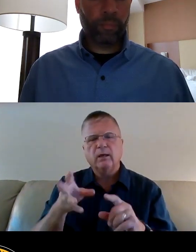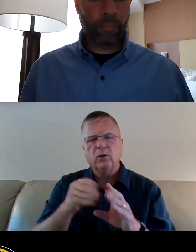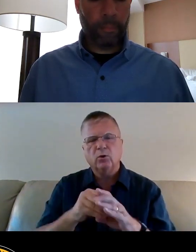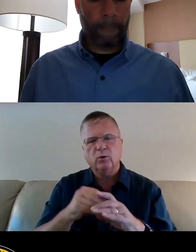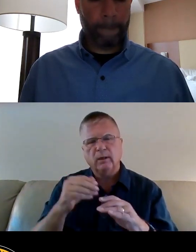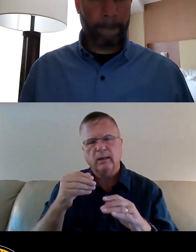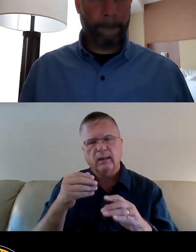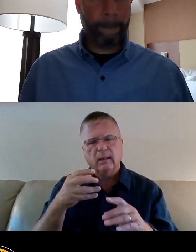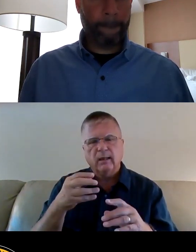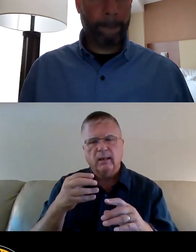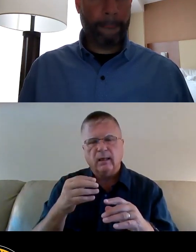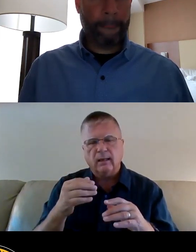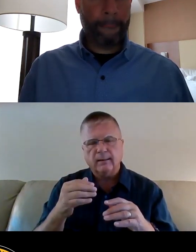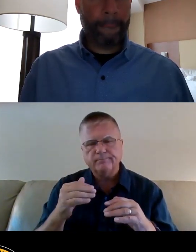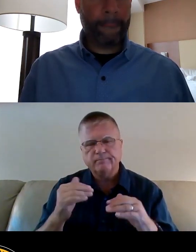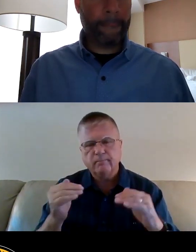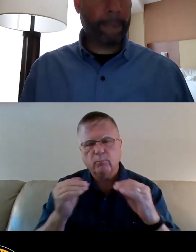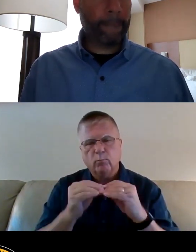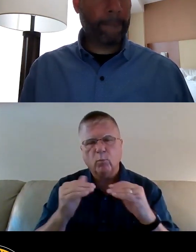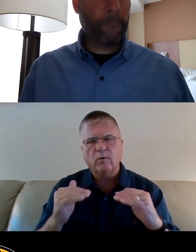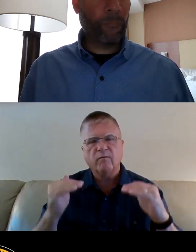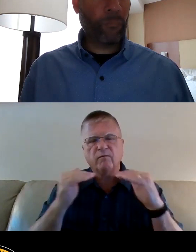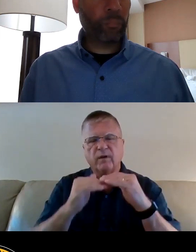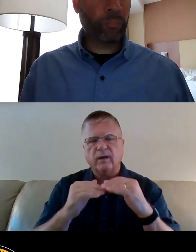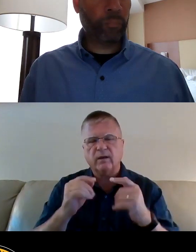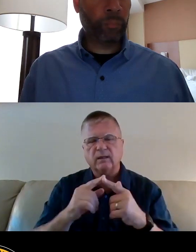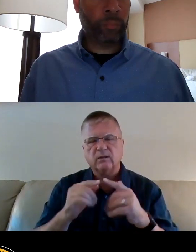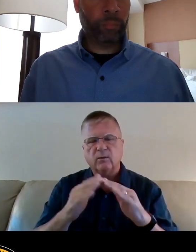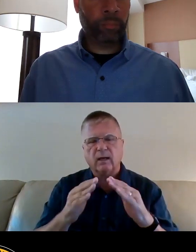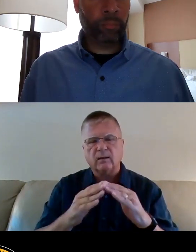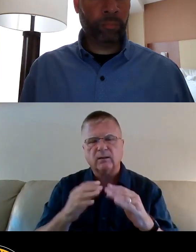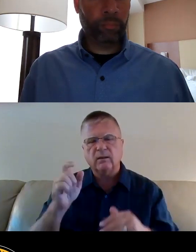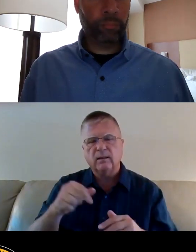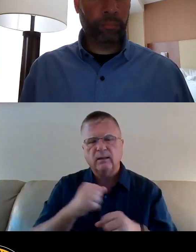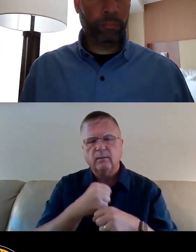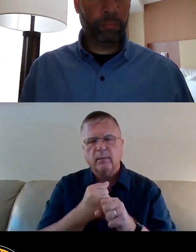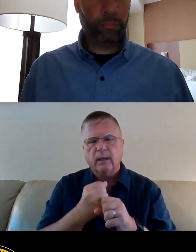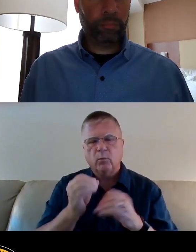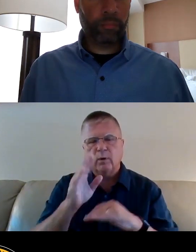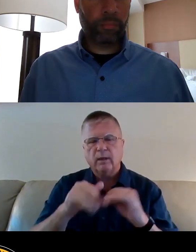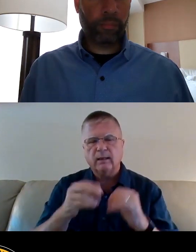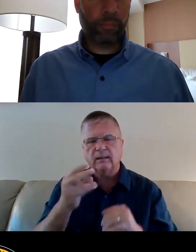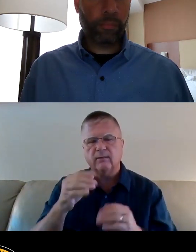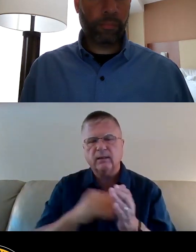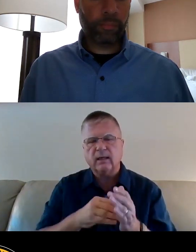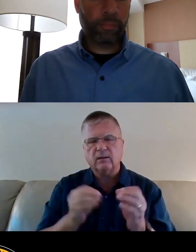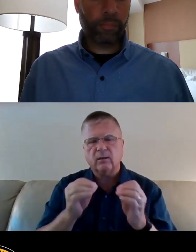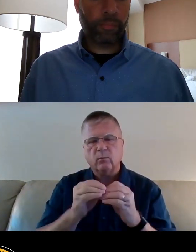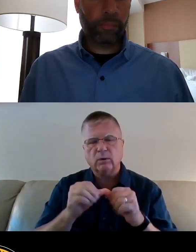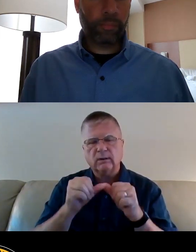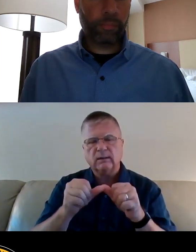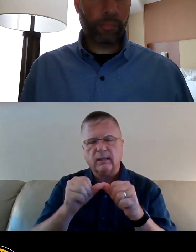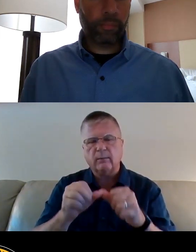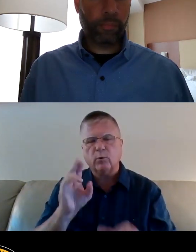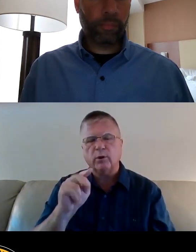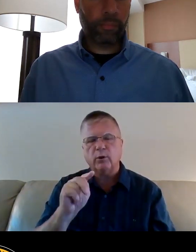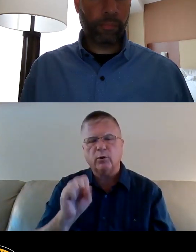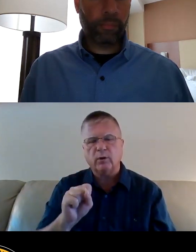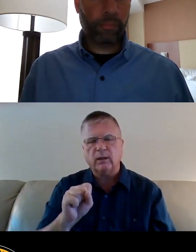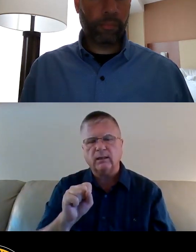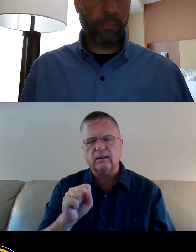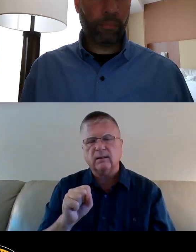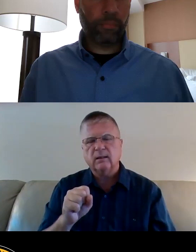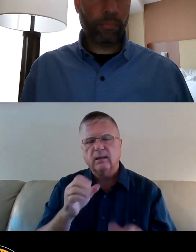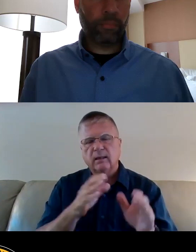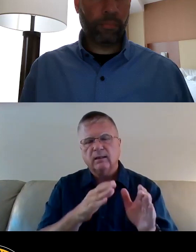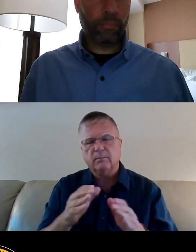stable housing. We need to create at least 17,000 more sustainably affordable units in the next four years. The plan, as currently formulated,